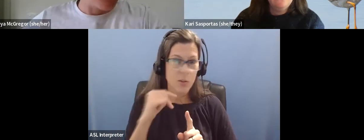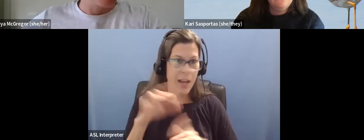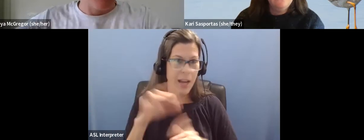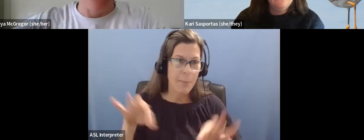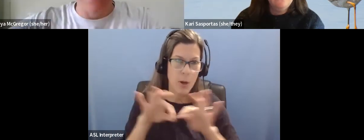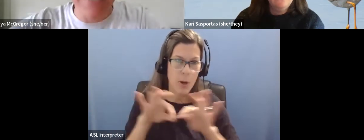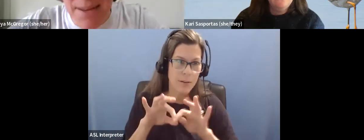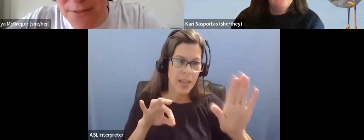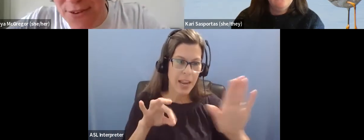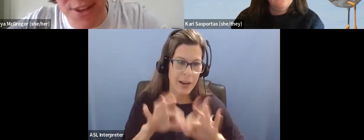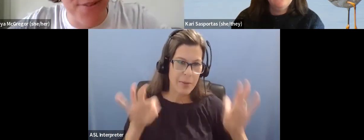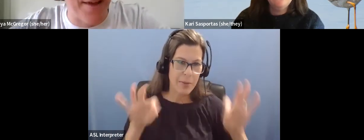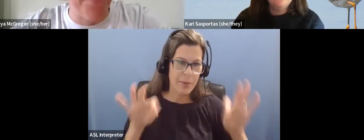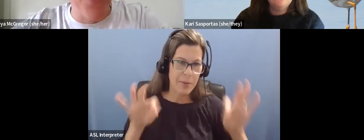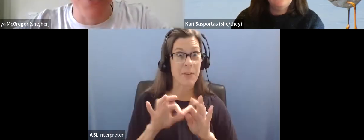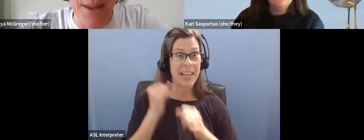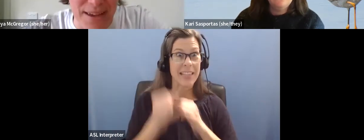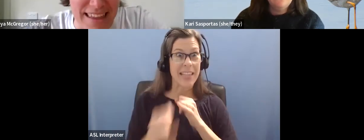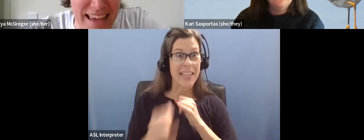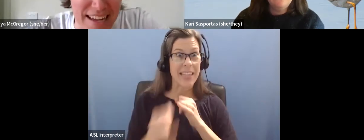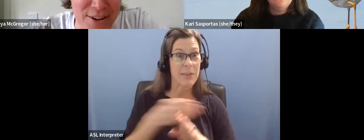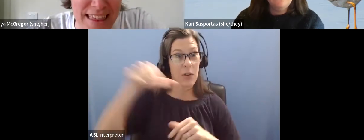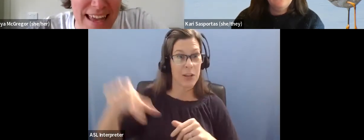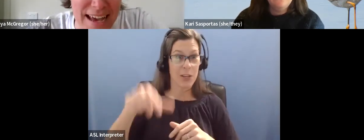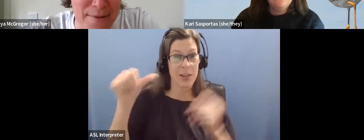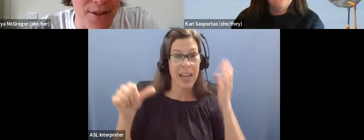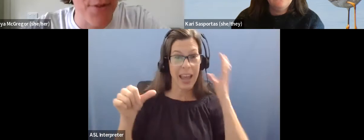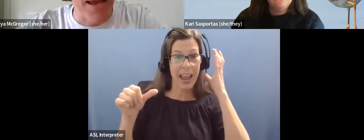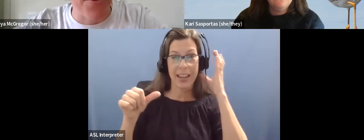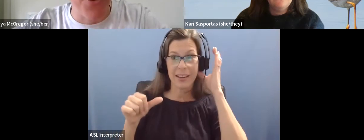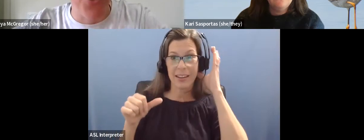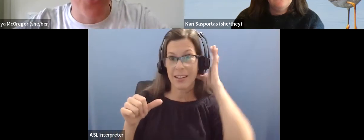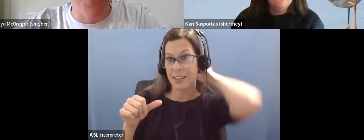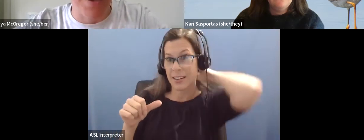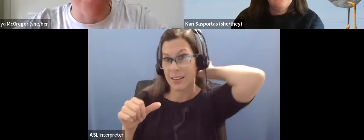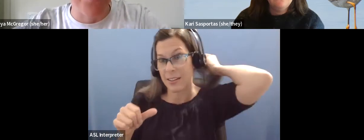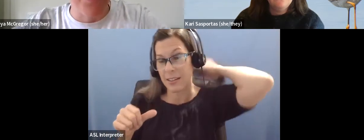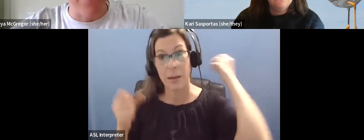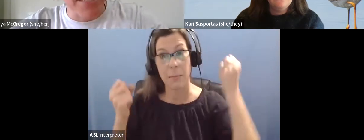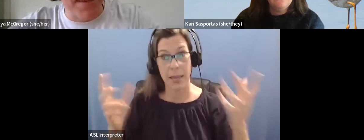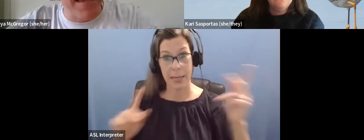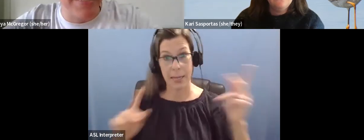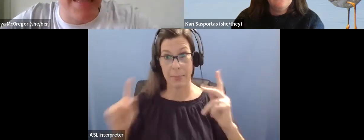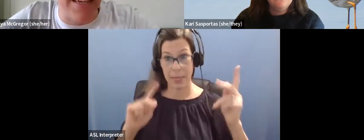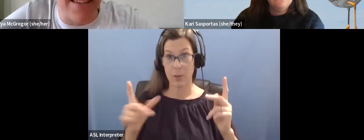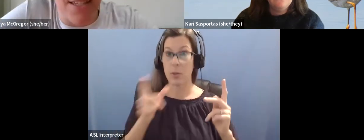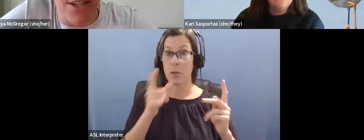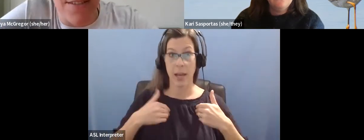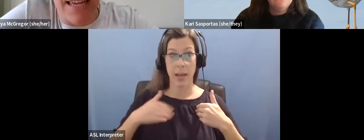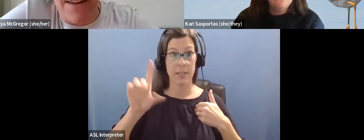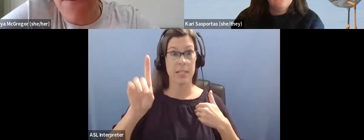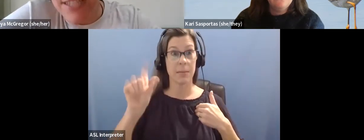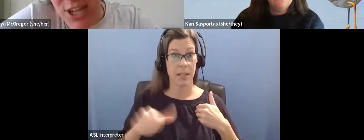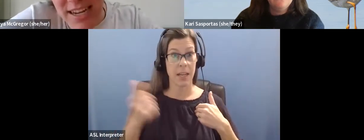Okay. Carrie, last thing before the Q and A really quickly. I know that, um, a lot of people who, um, have disabilities and other health